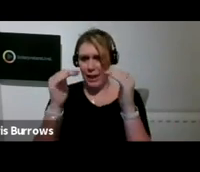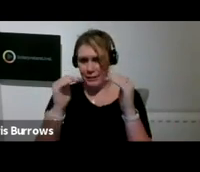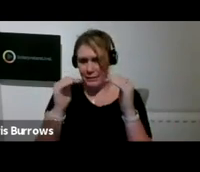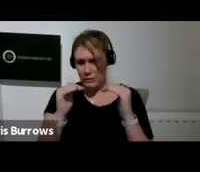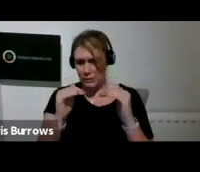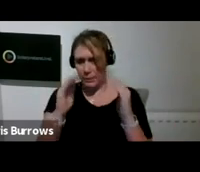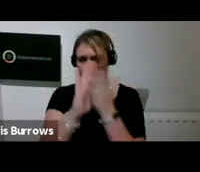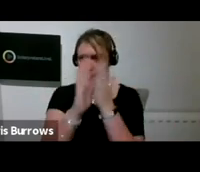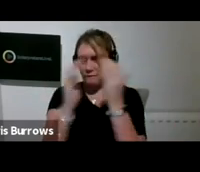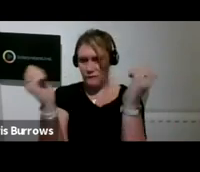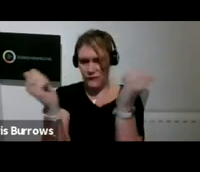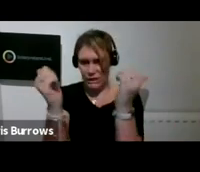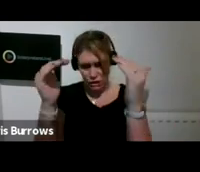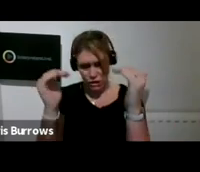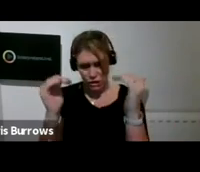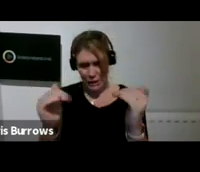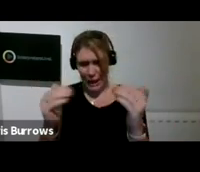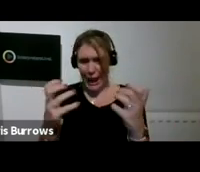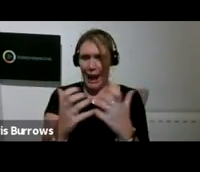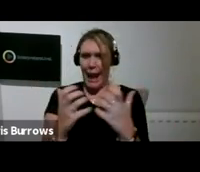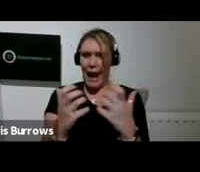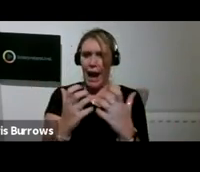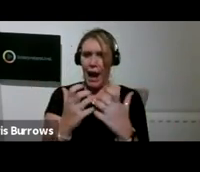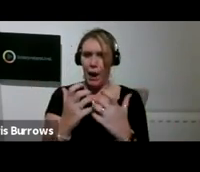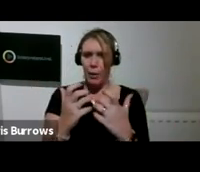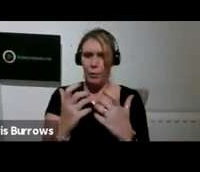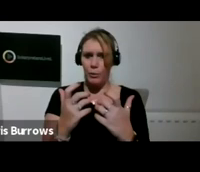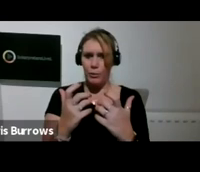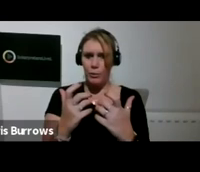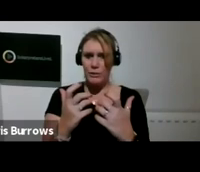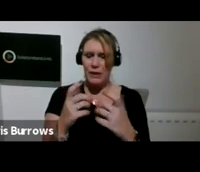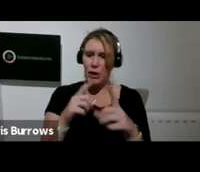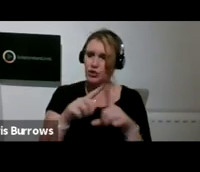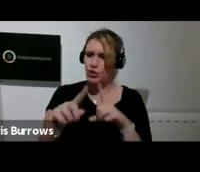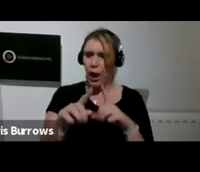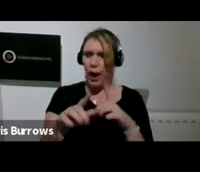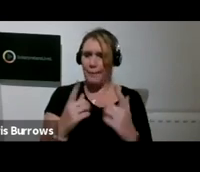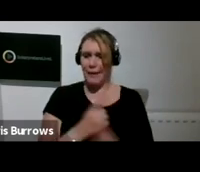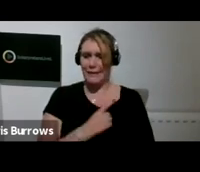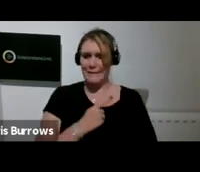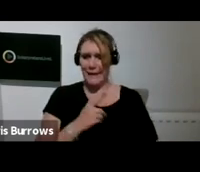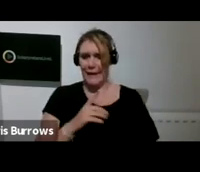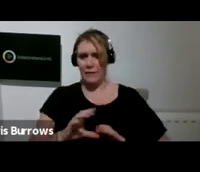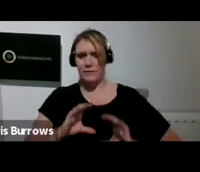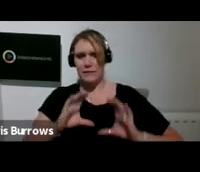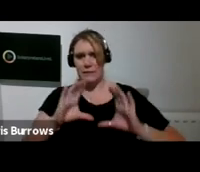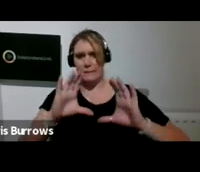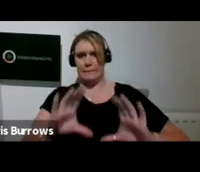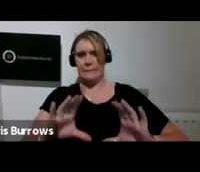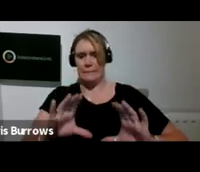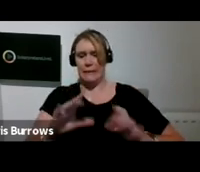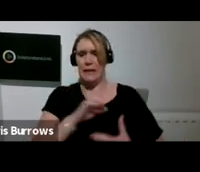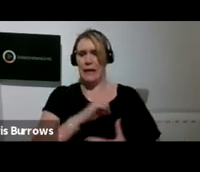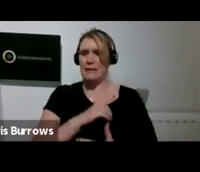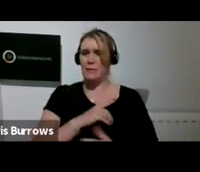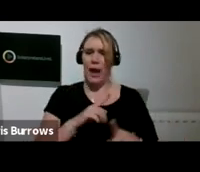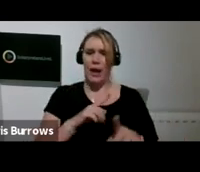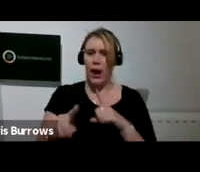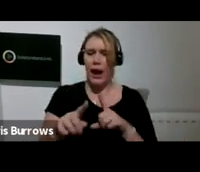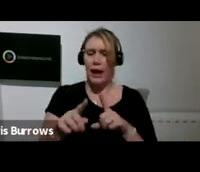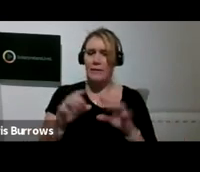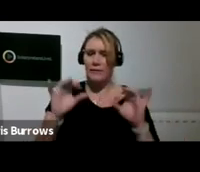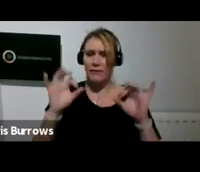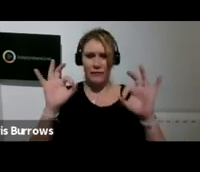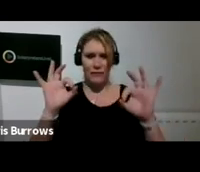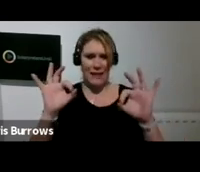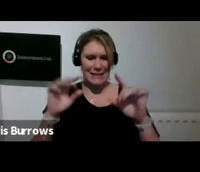half? And so then I got my other half to try fingers in different ways and hands here and hands there.